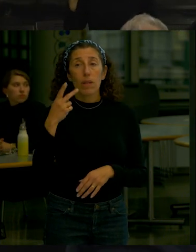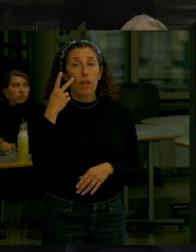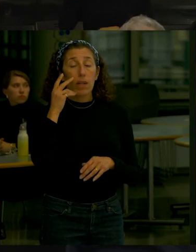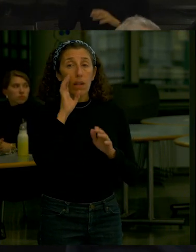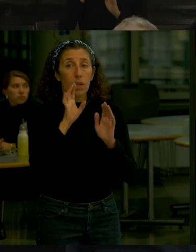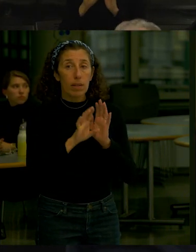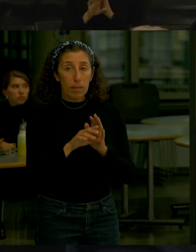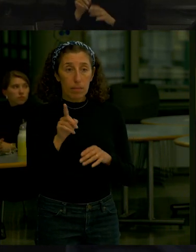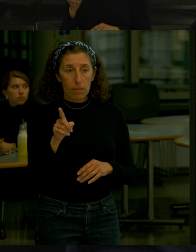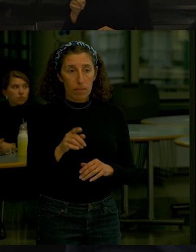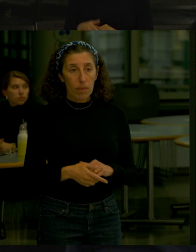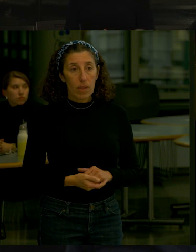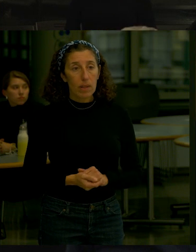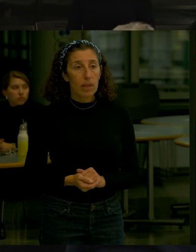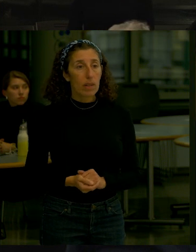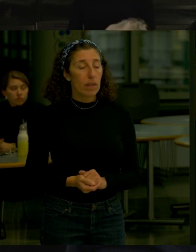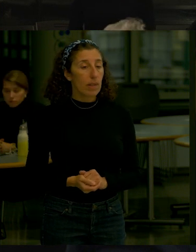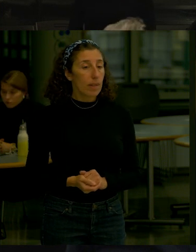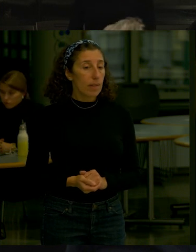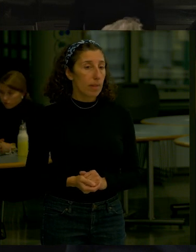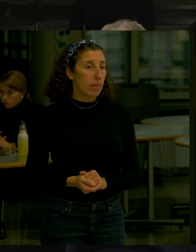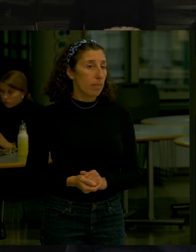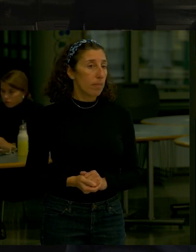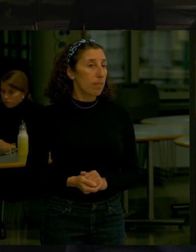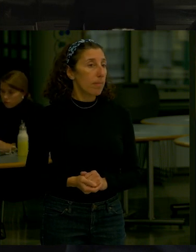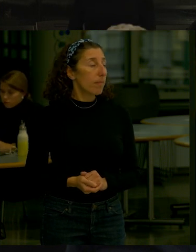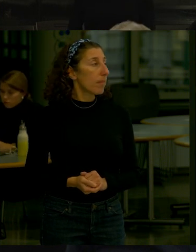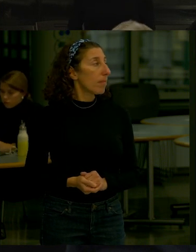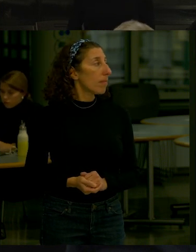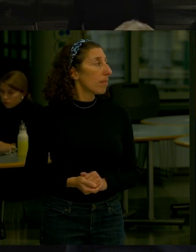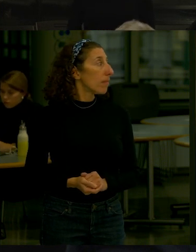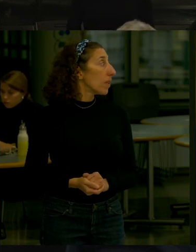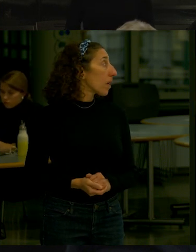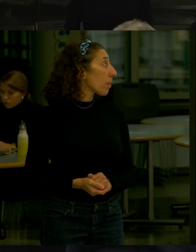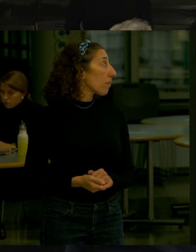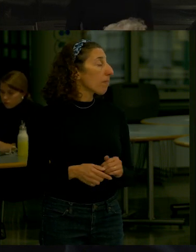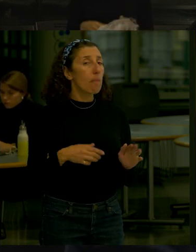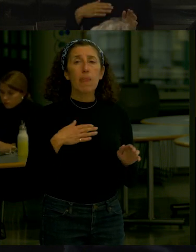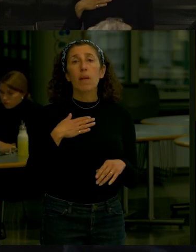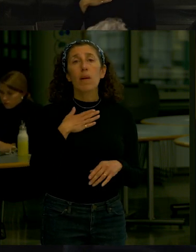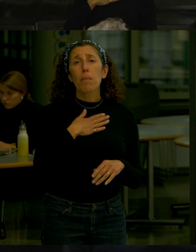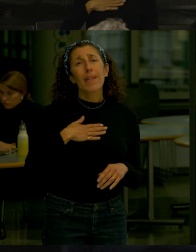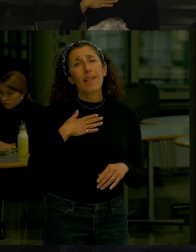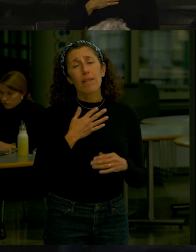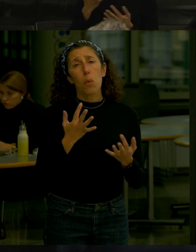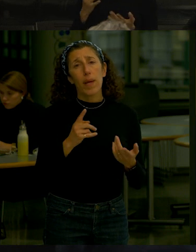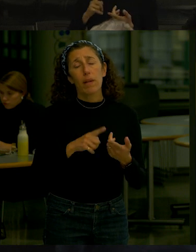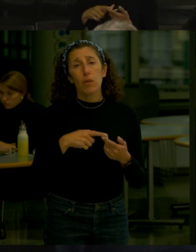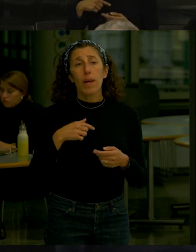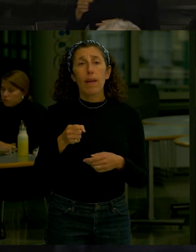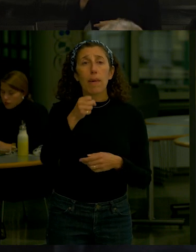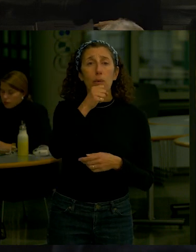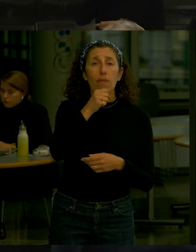I'm just going to say to the presentation team as well as the audience if we don't have a microphone in front of you the folks who are online can't hear